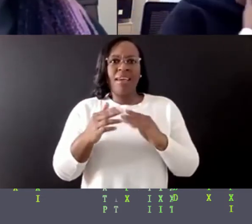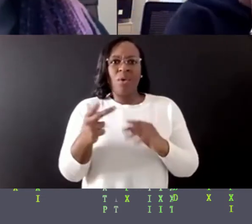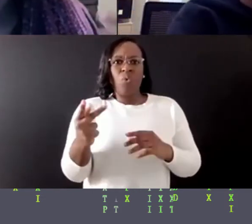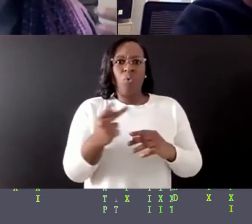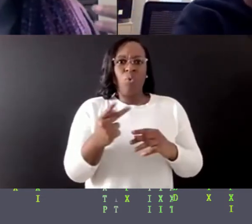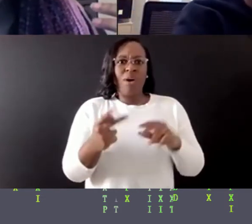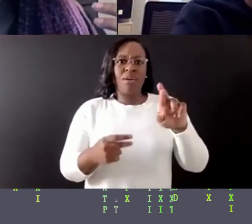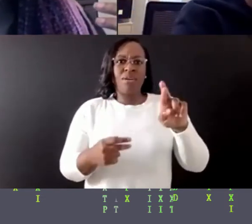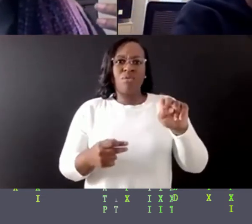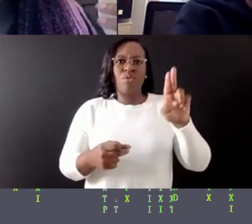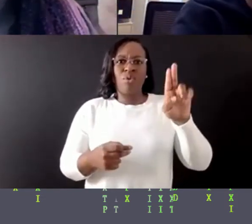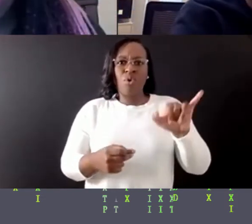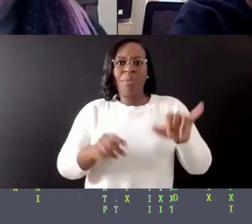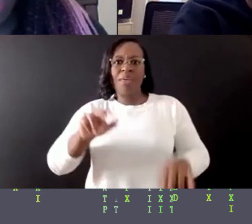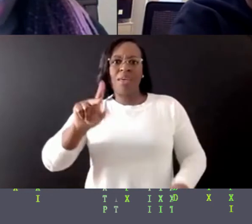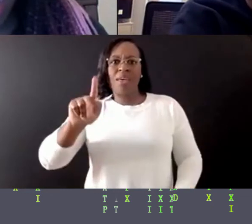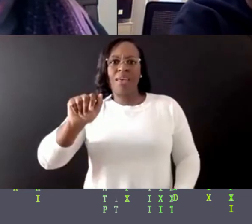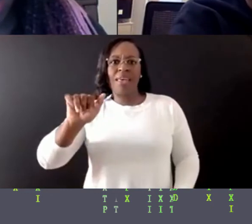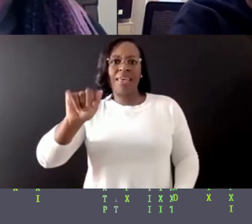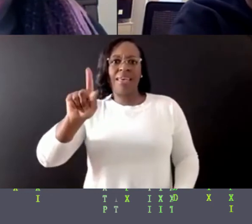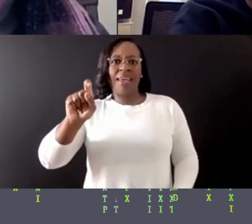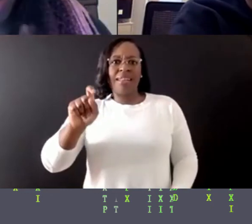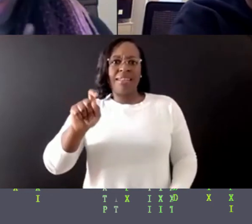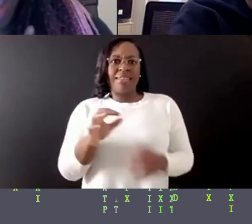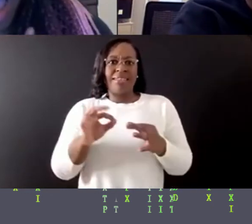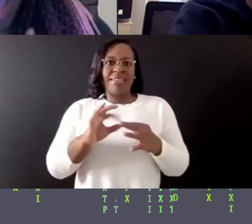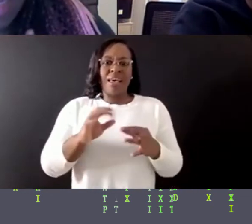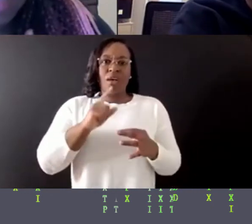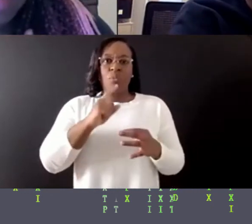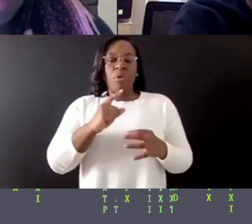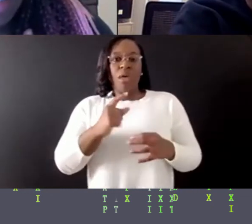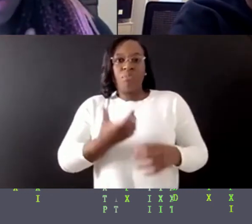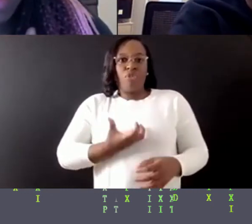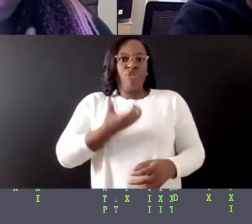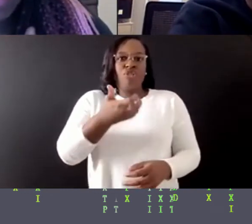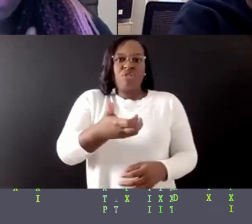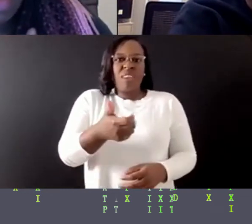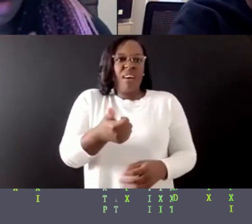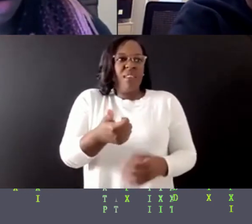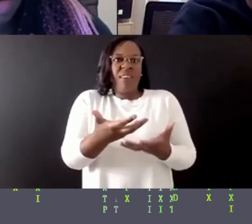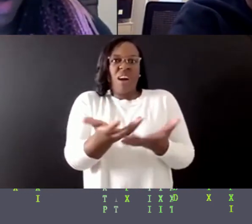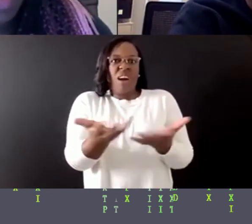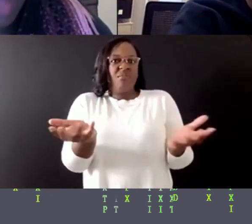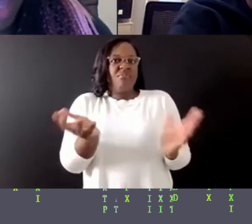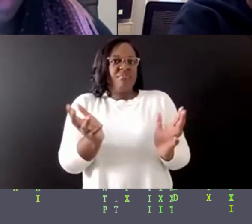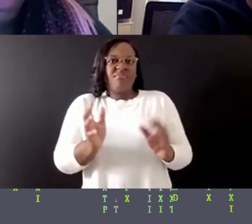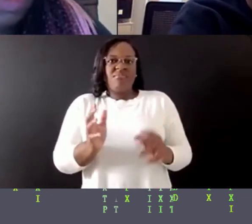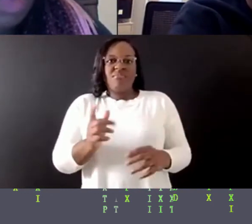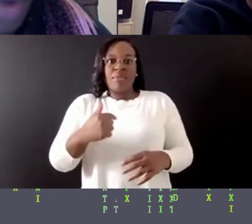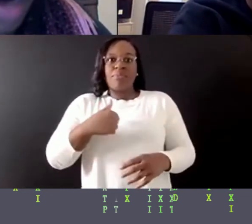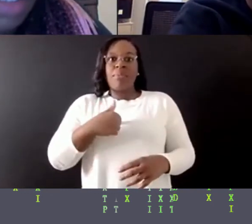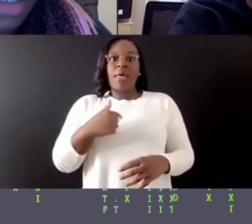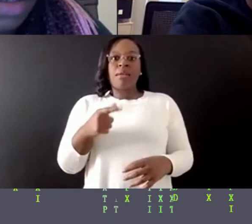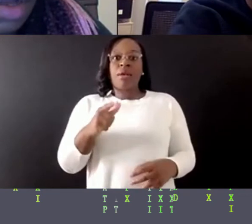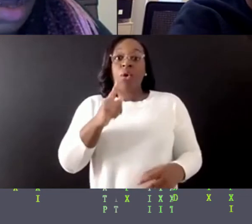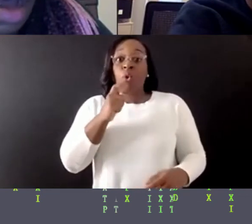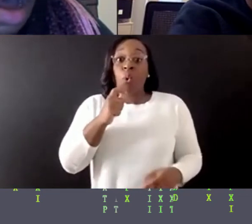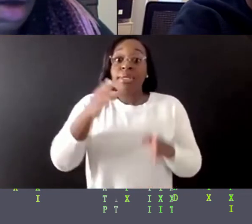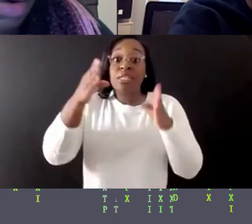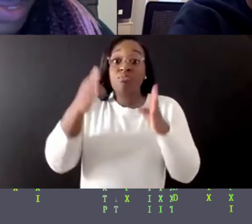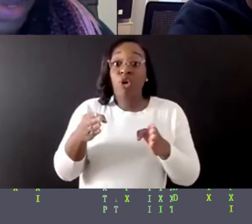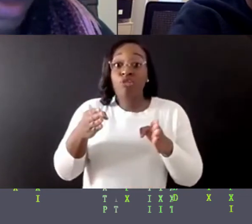right? Um, me, I like to literally go and be like, who is this person?